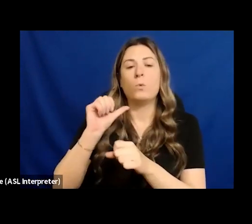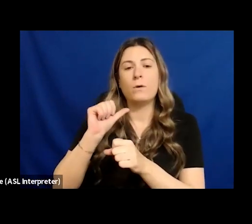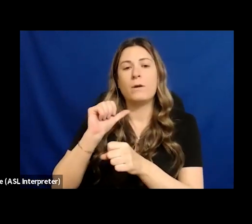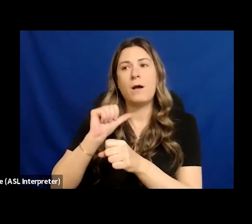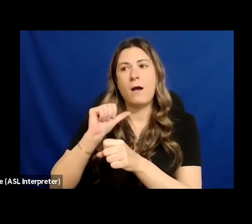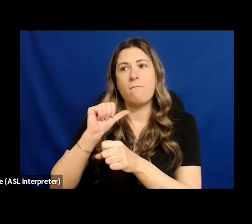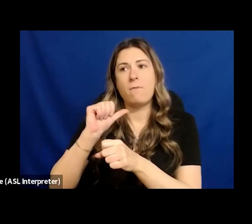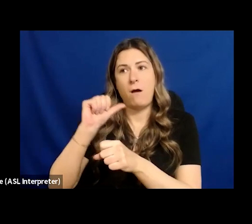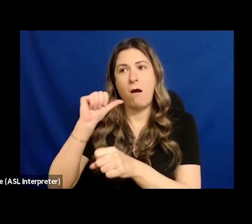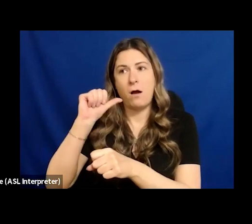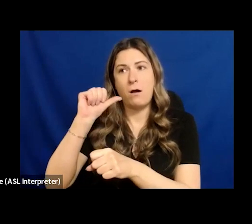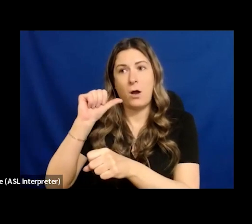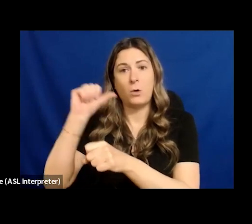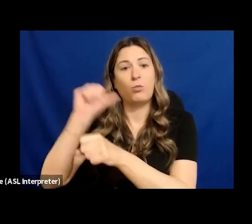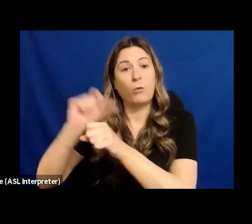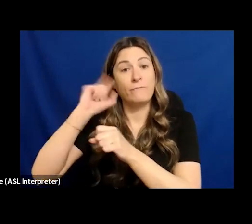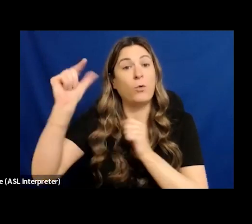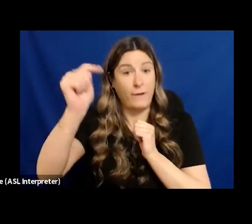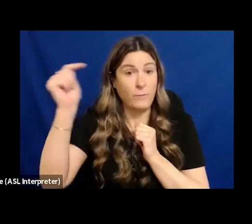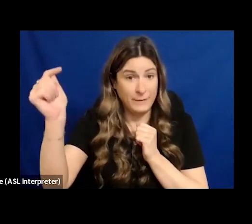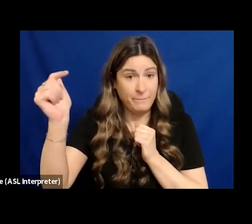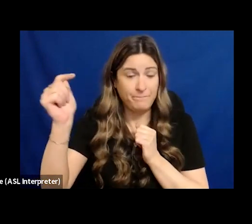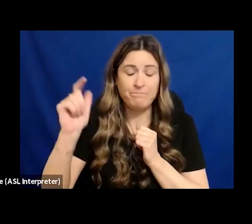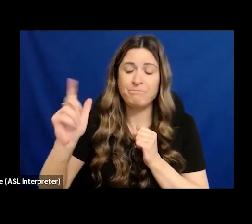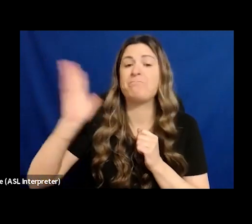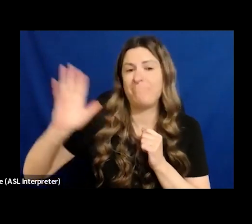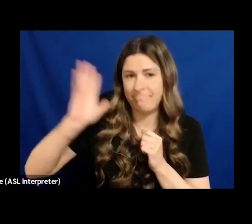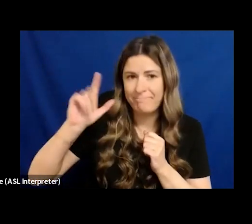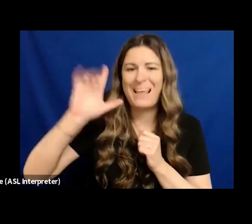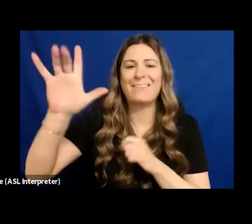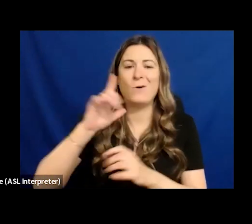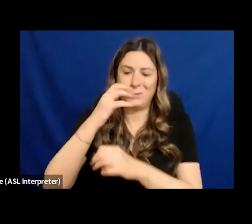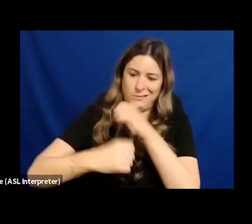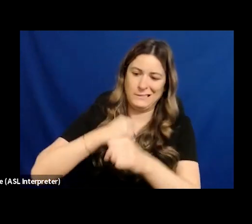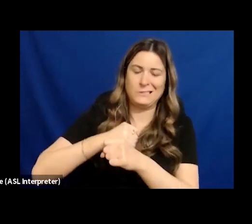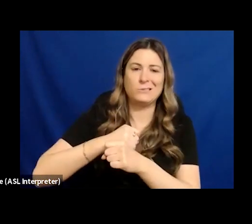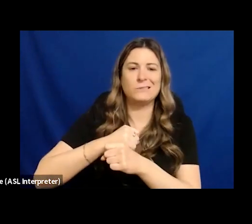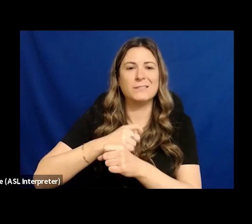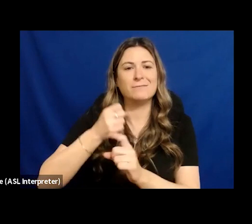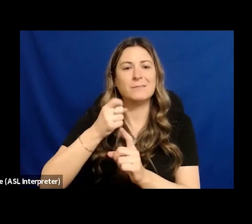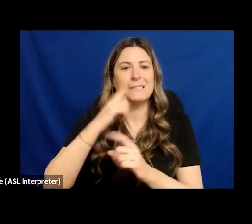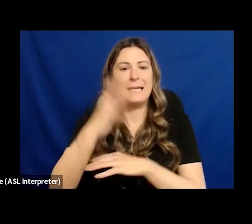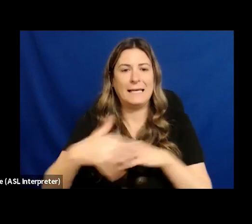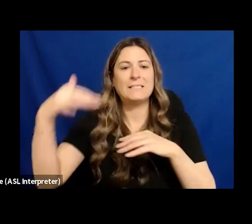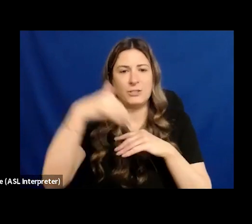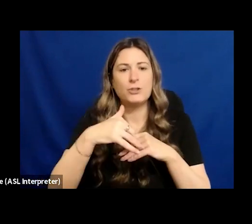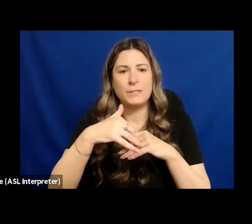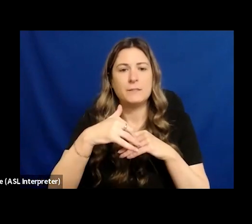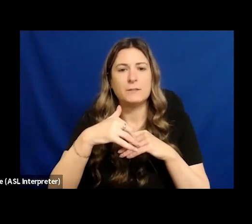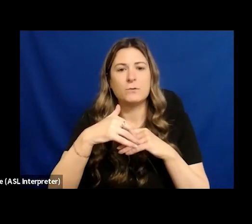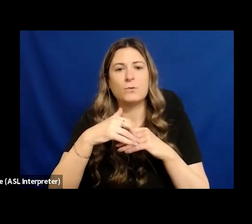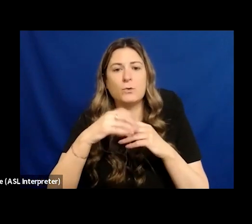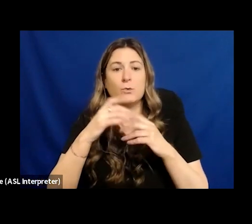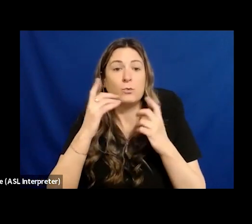indigenous first nations were being brought in because our voices were being